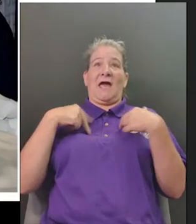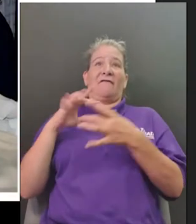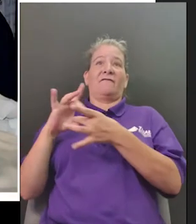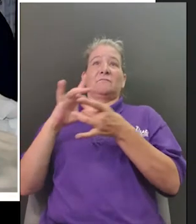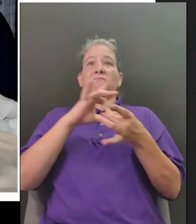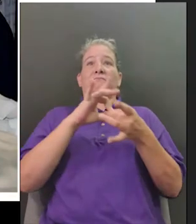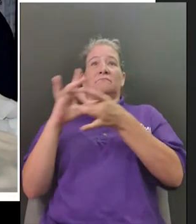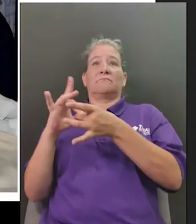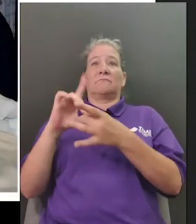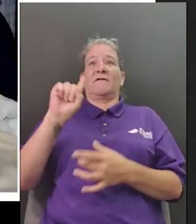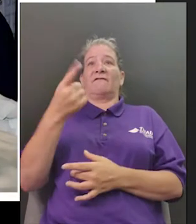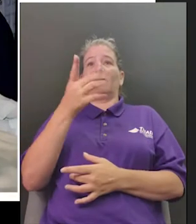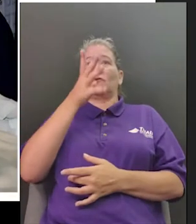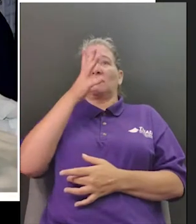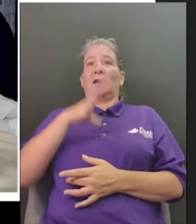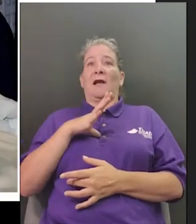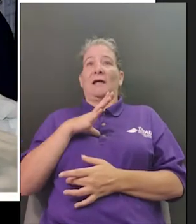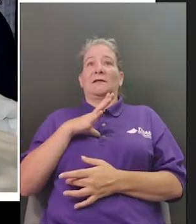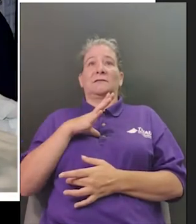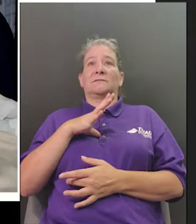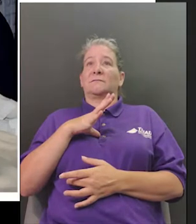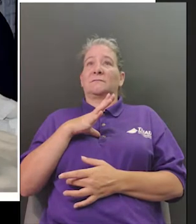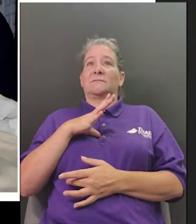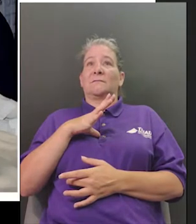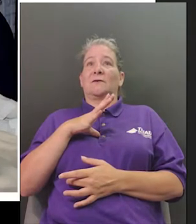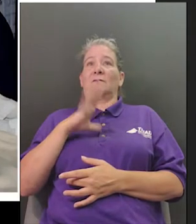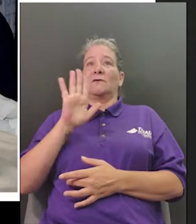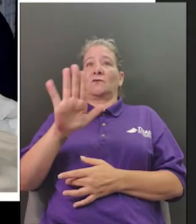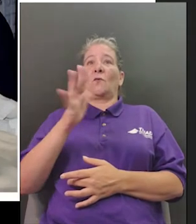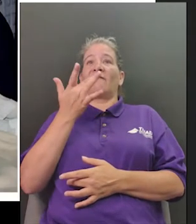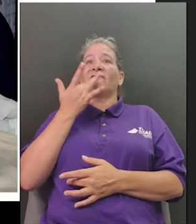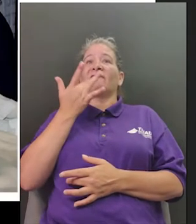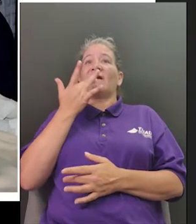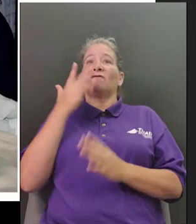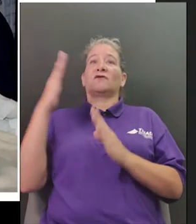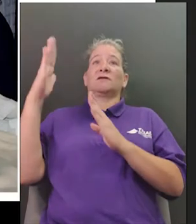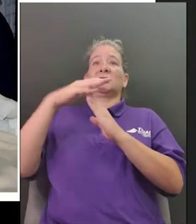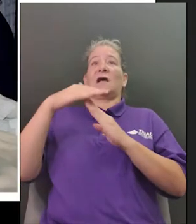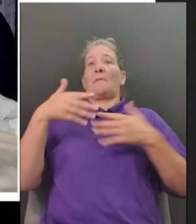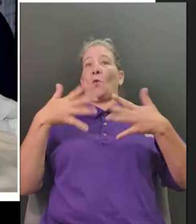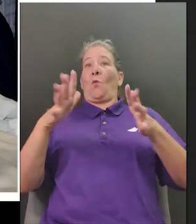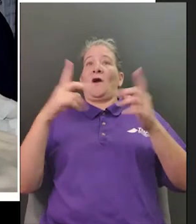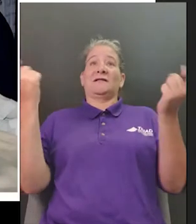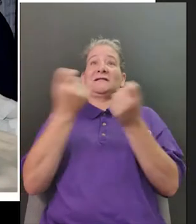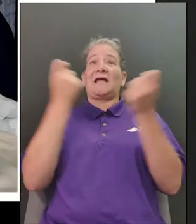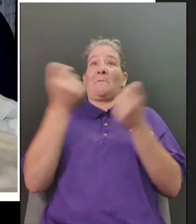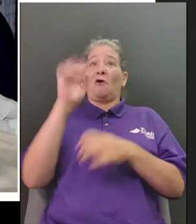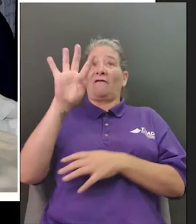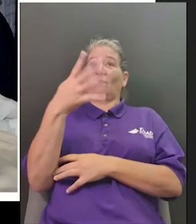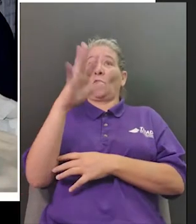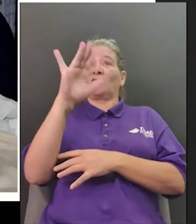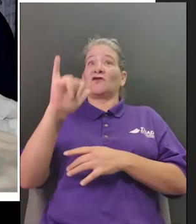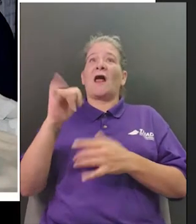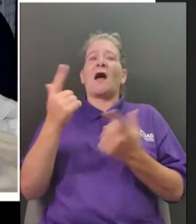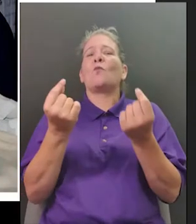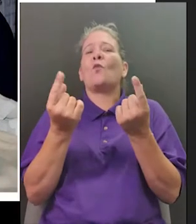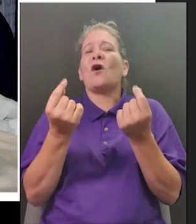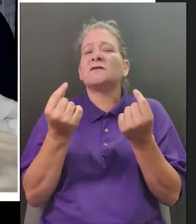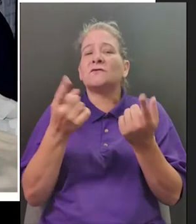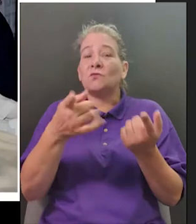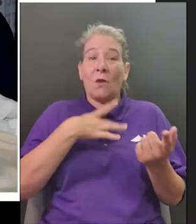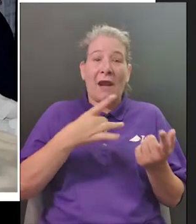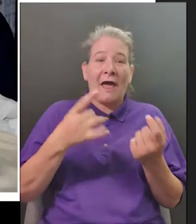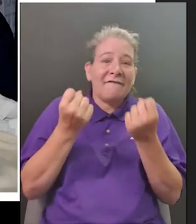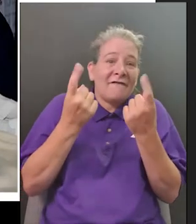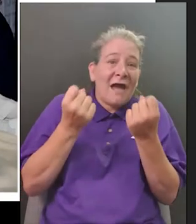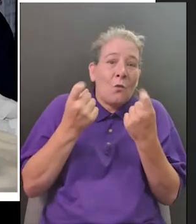you what is your favorite way to celebrate july 4th and you can answer in